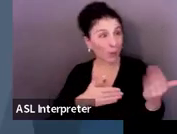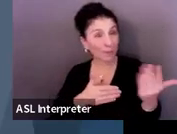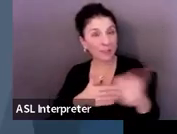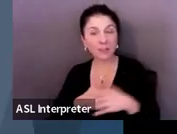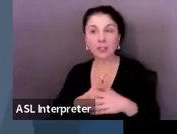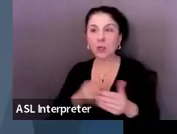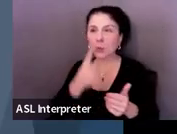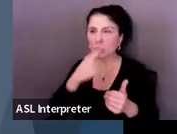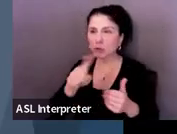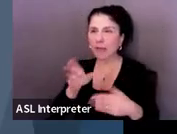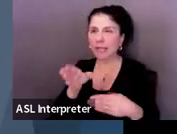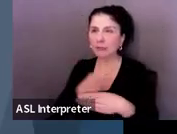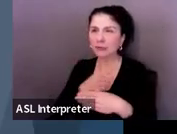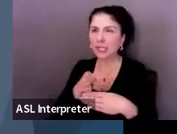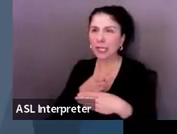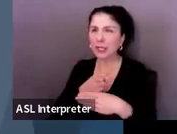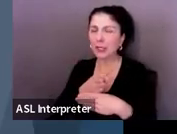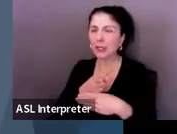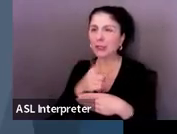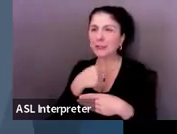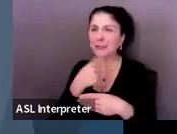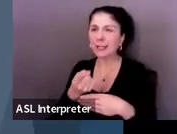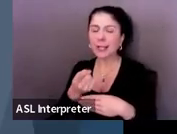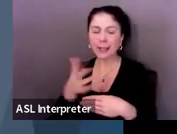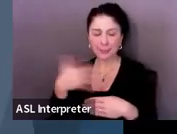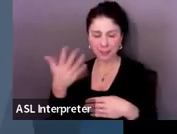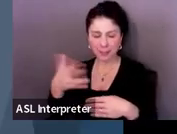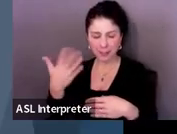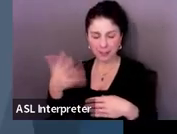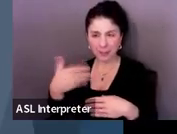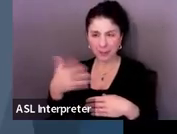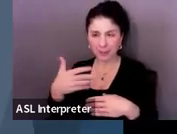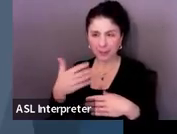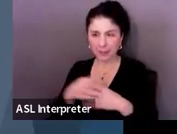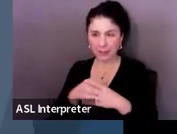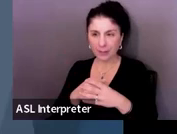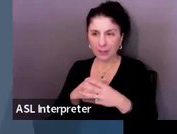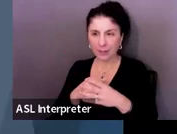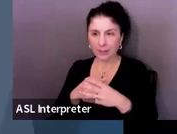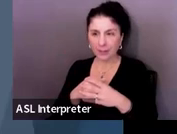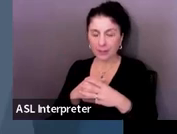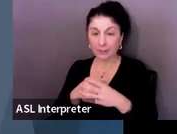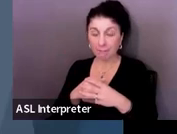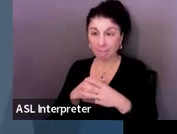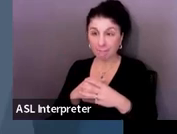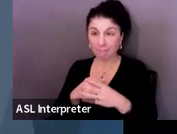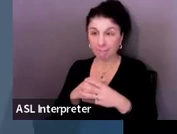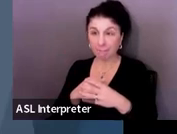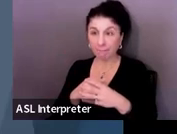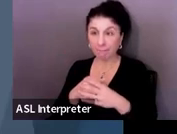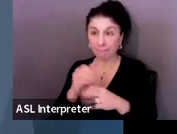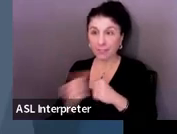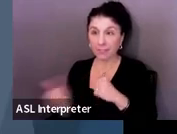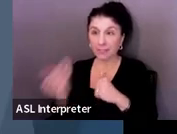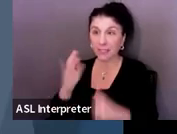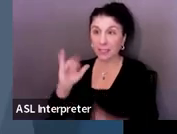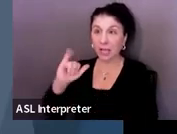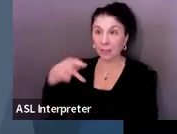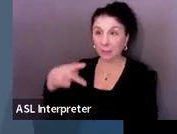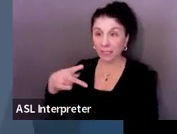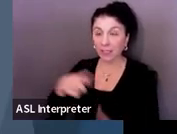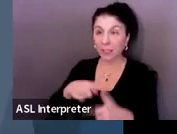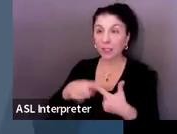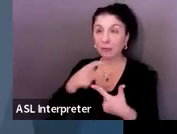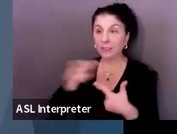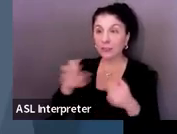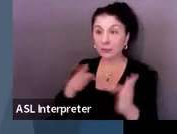please share with everybody about sending in IEPs, transition plans, et cetera, for feedback?